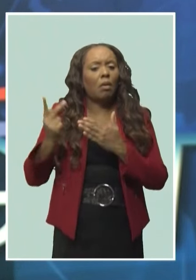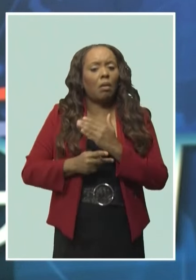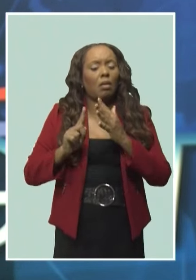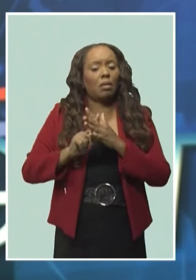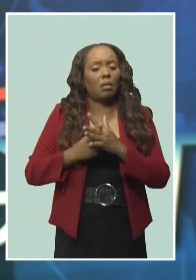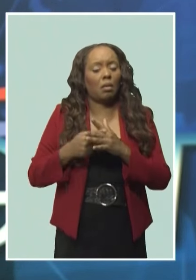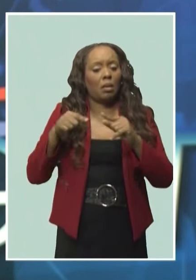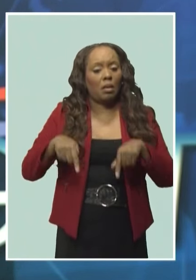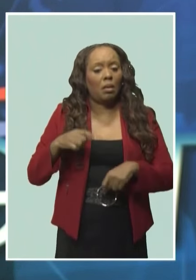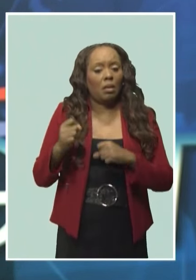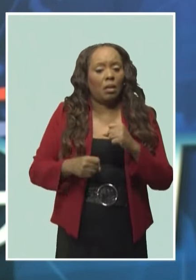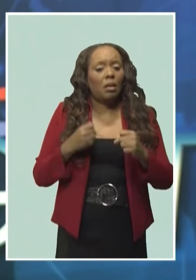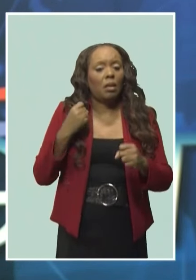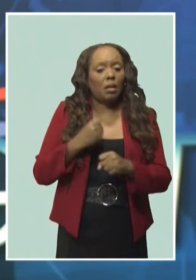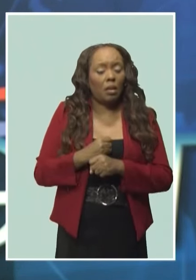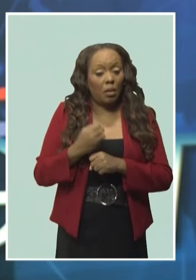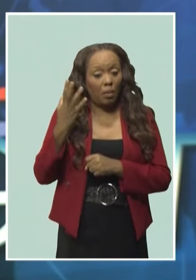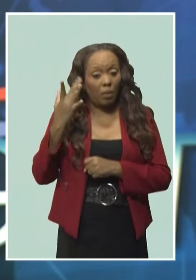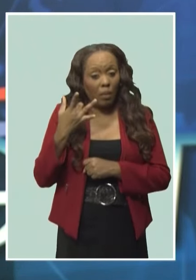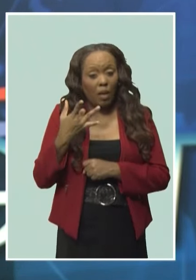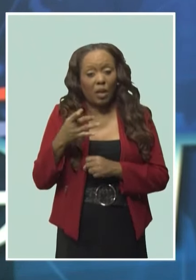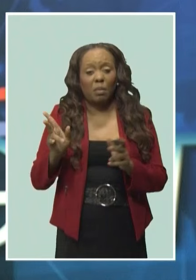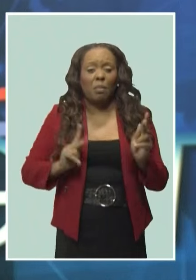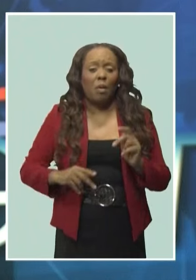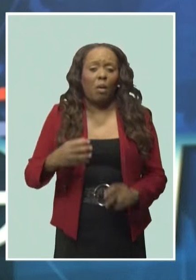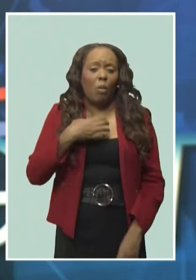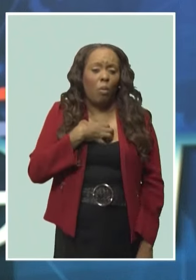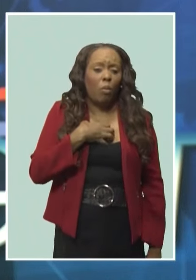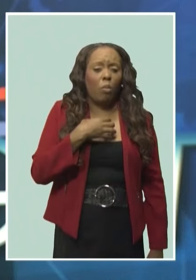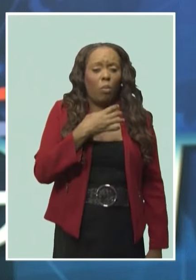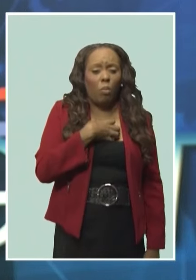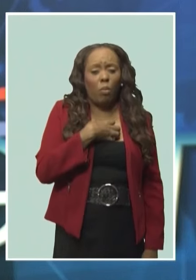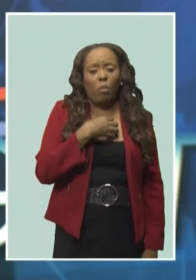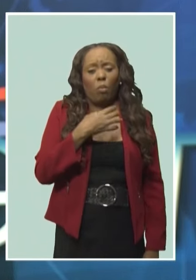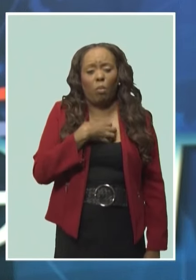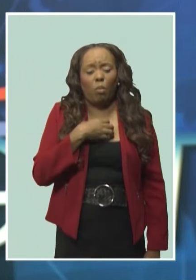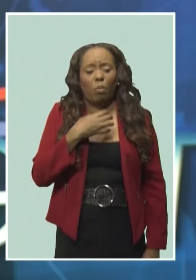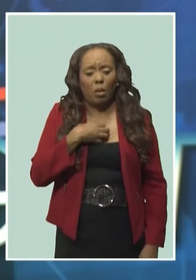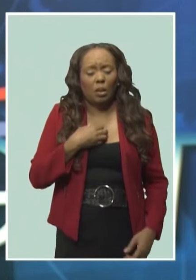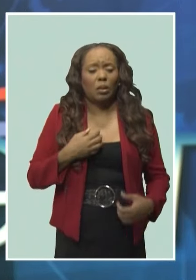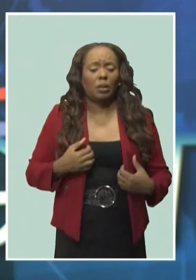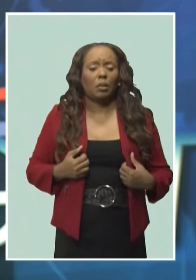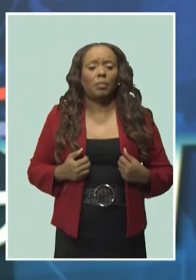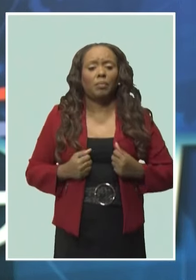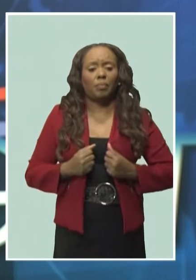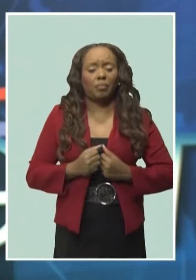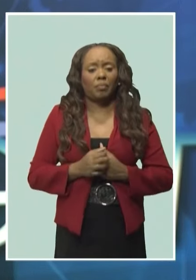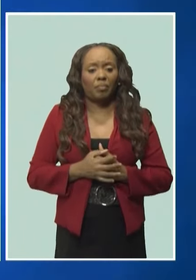programs that commenced this year were in response to an increase in the number of complaints.